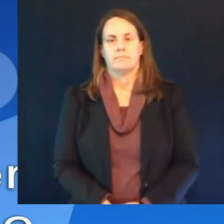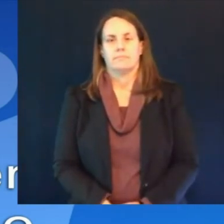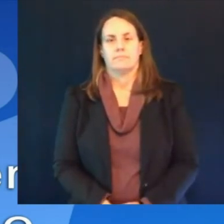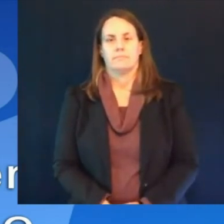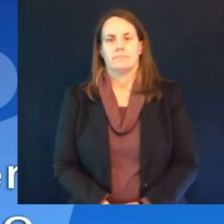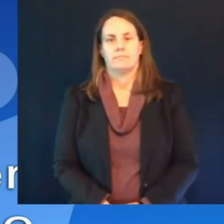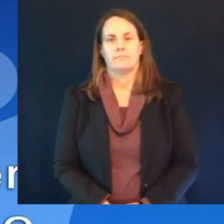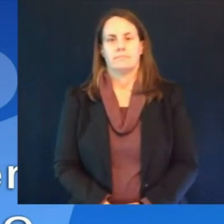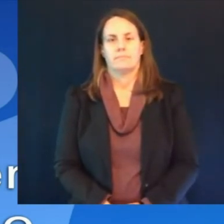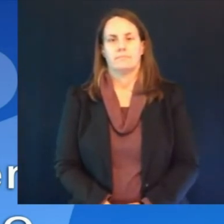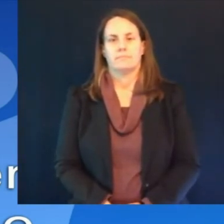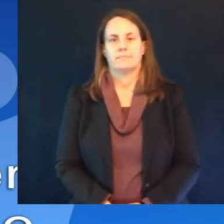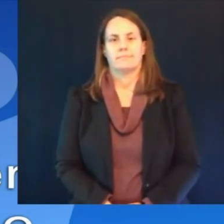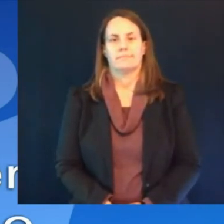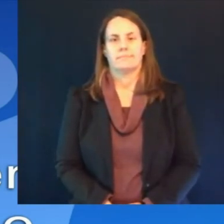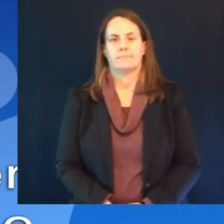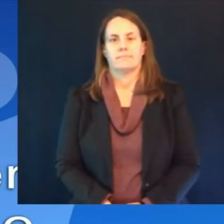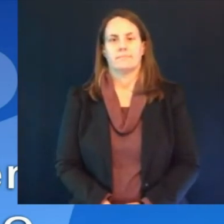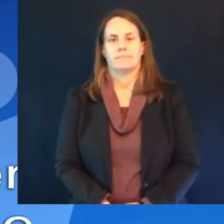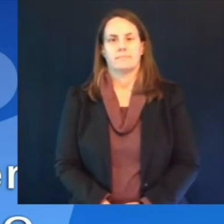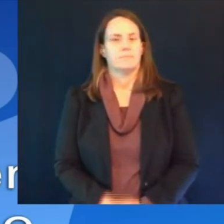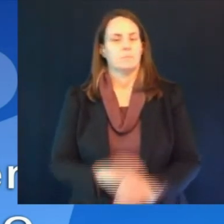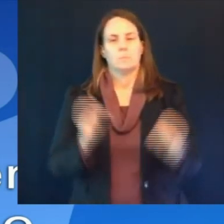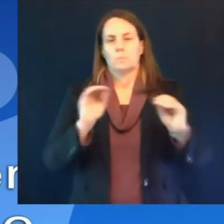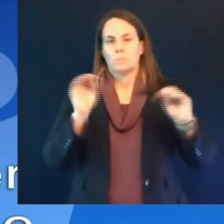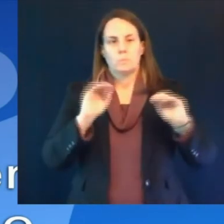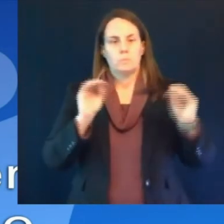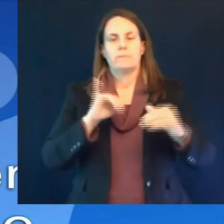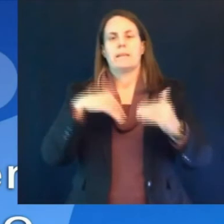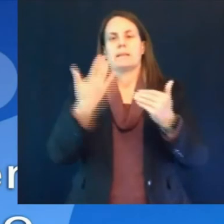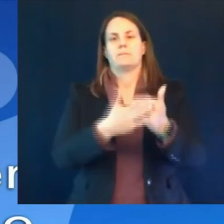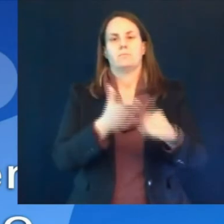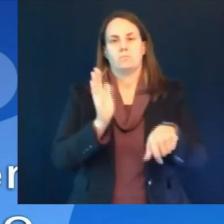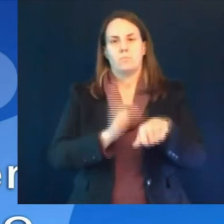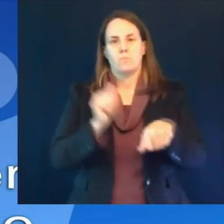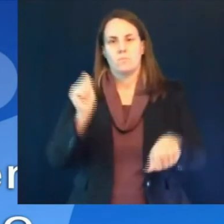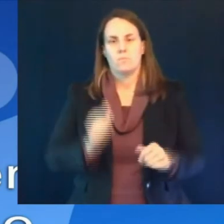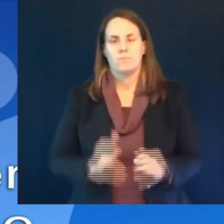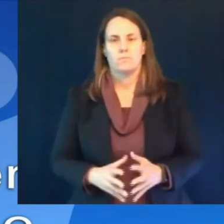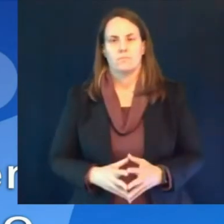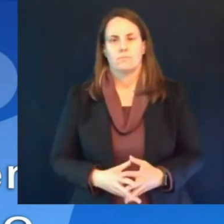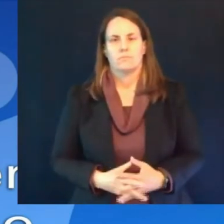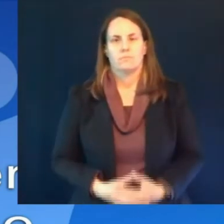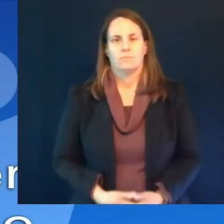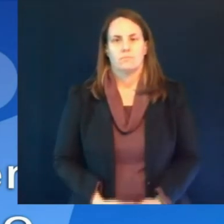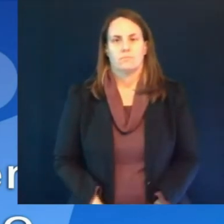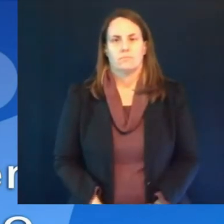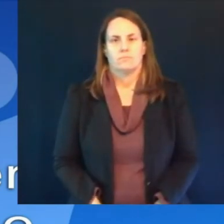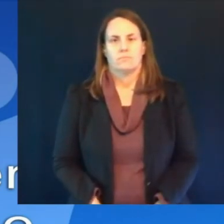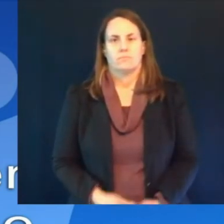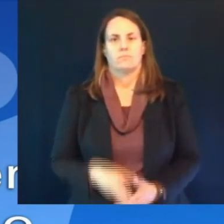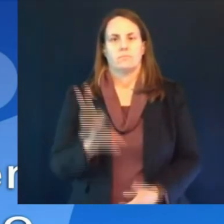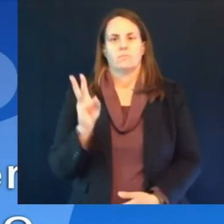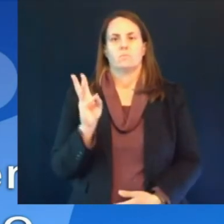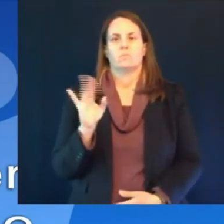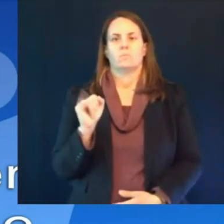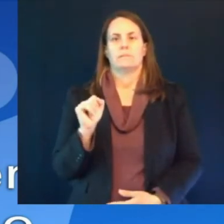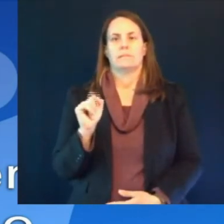okay moving on then to amanda quintana from wysc tv news 3 now in madison amanda